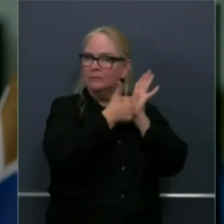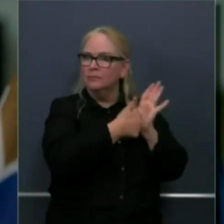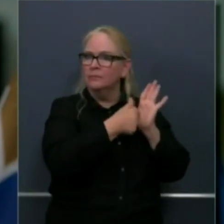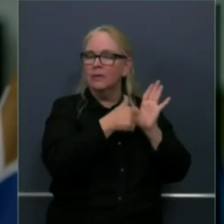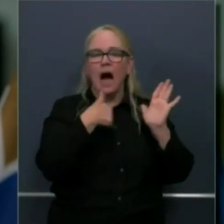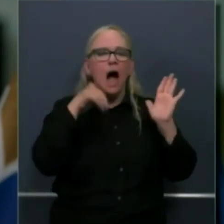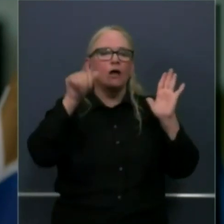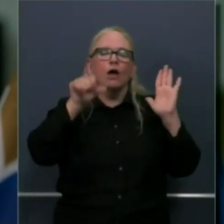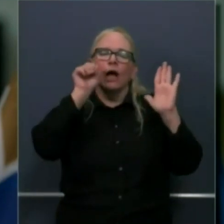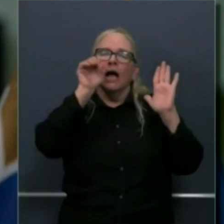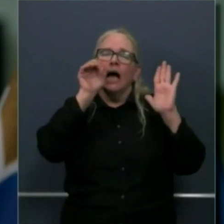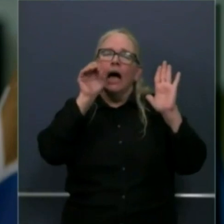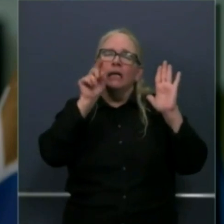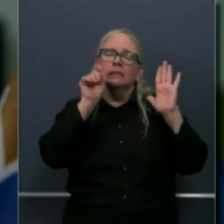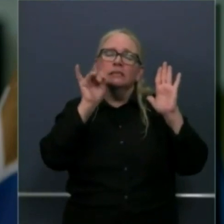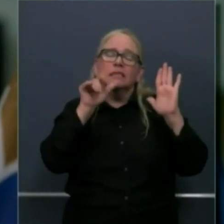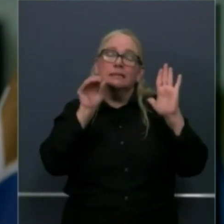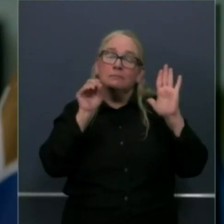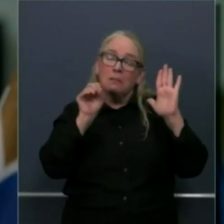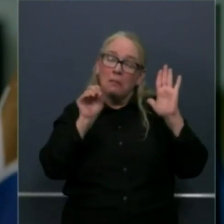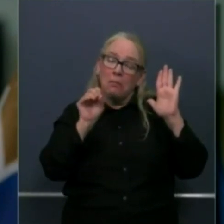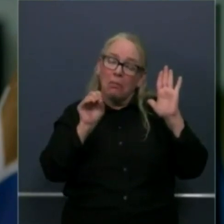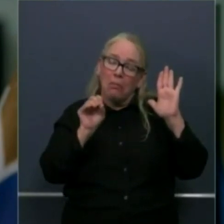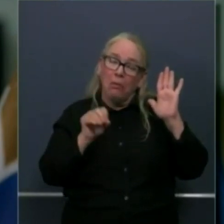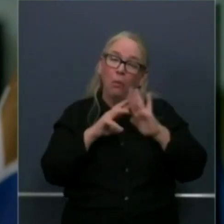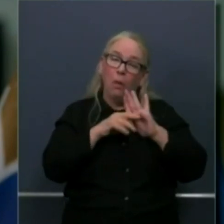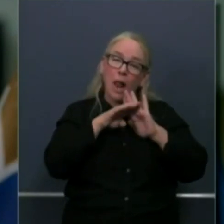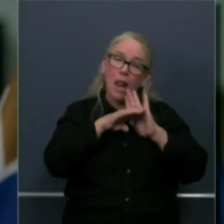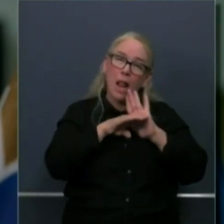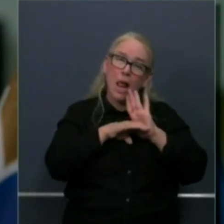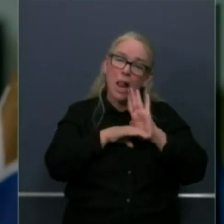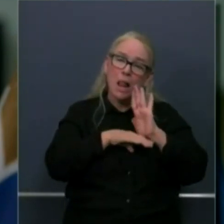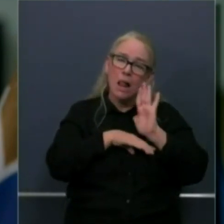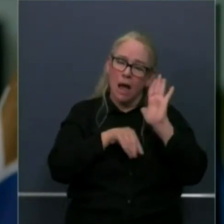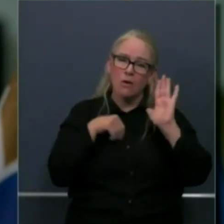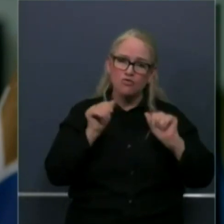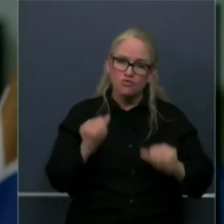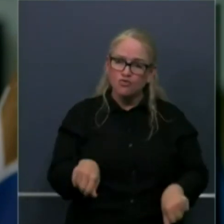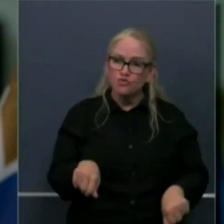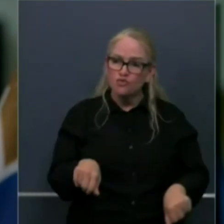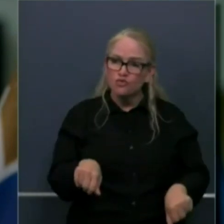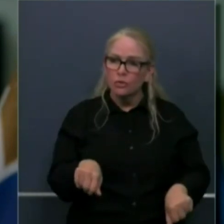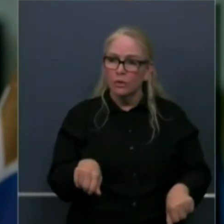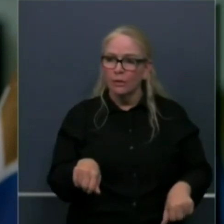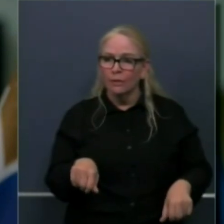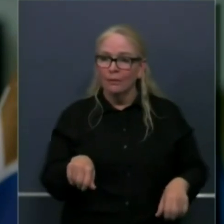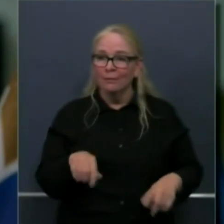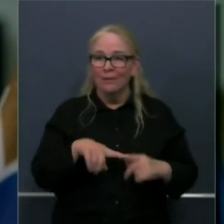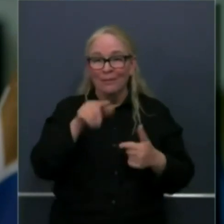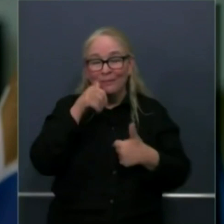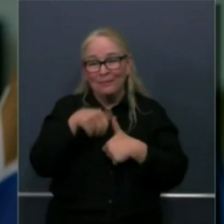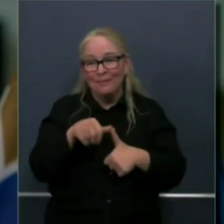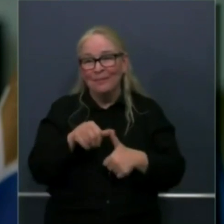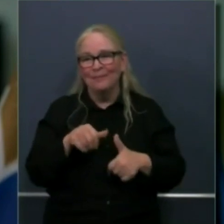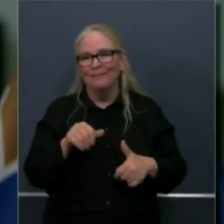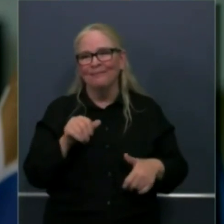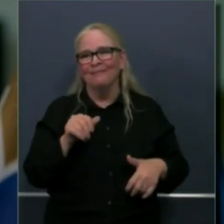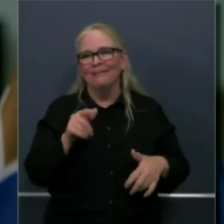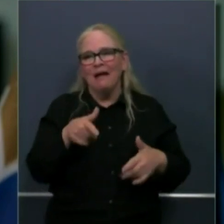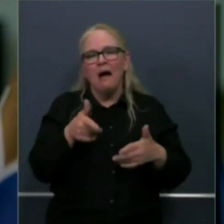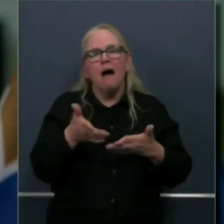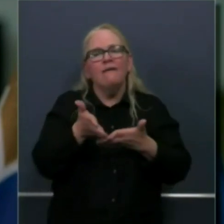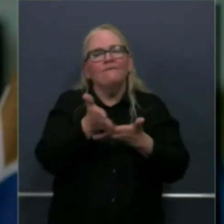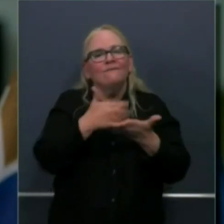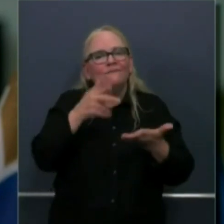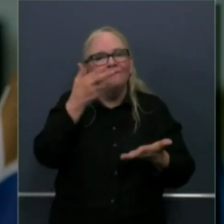going through these criteria. And that's why, again, this is a phased approach. We have to work through all of these things, and we'll continue